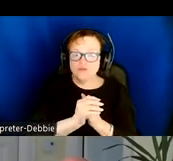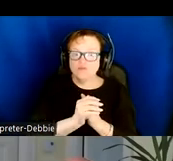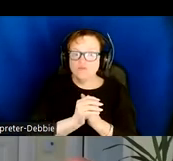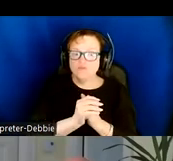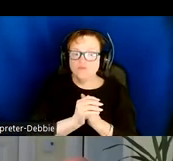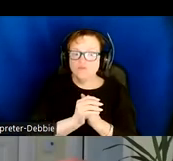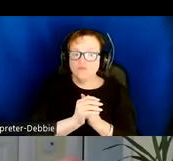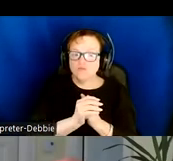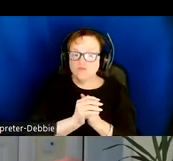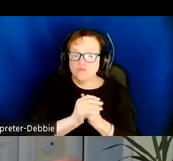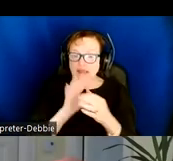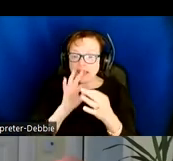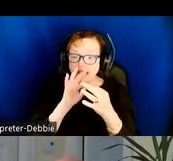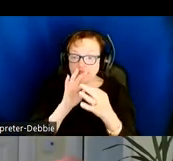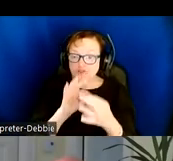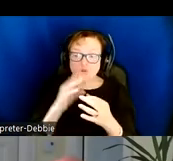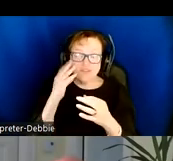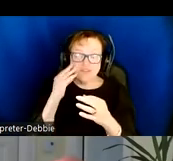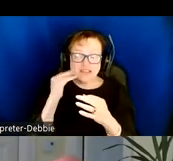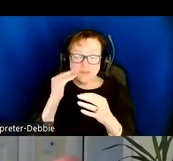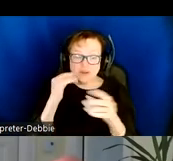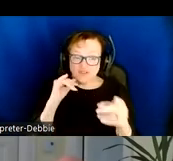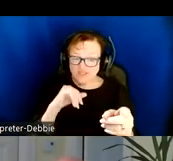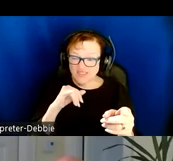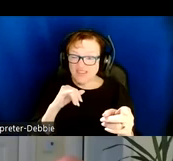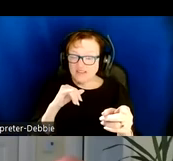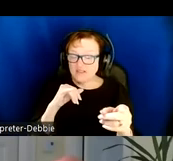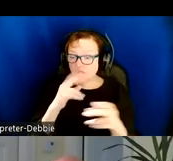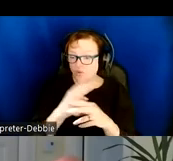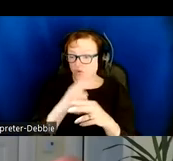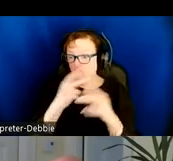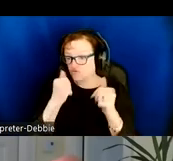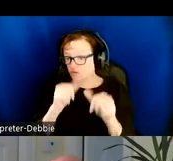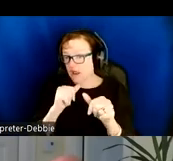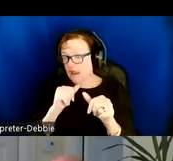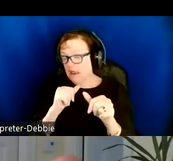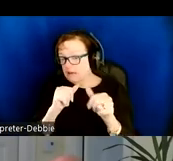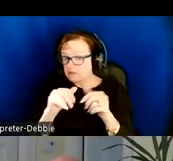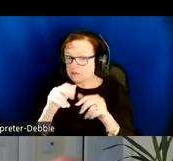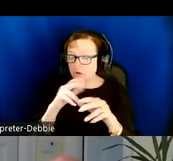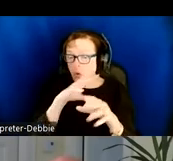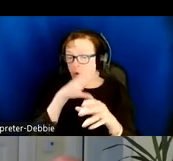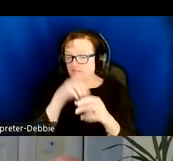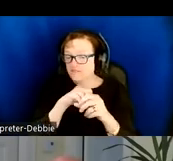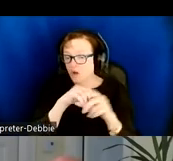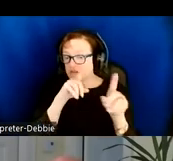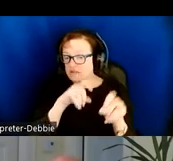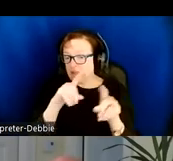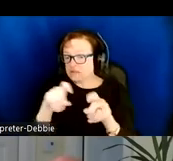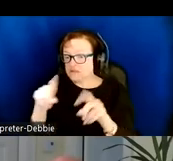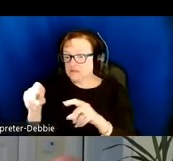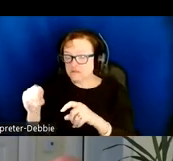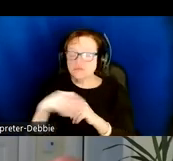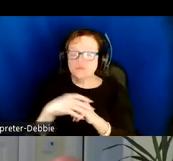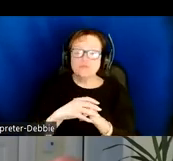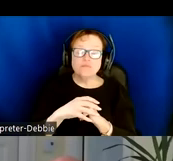In terms of the experience of participants who have used the system or been involved in some of the user studies that we've carried out so